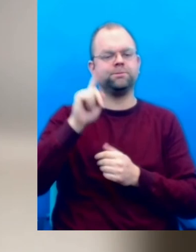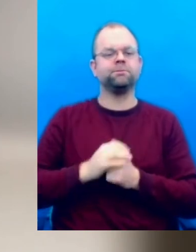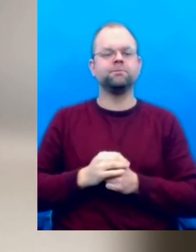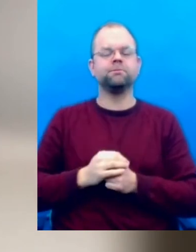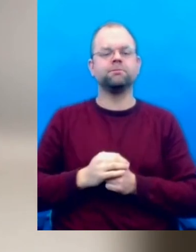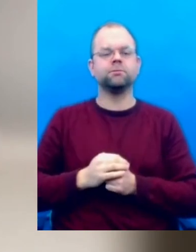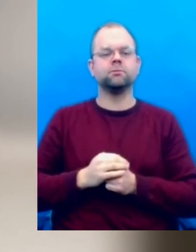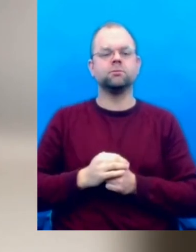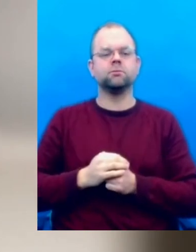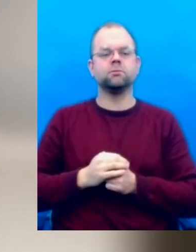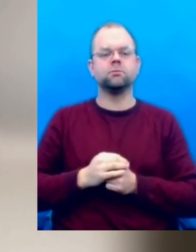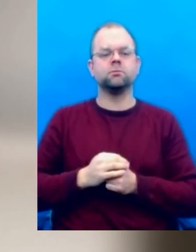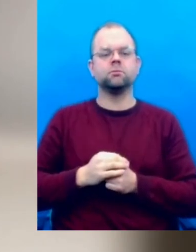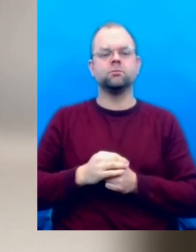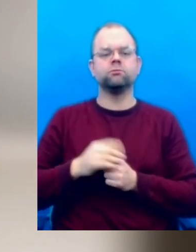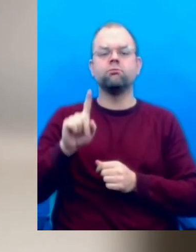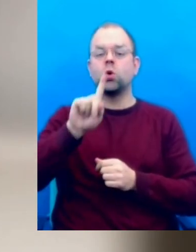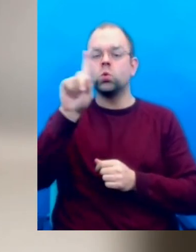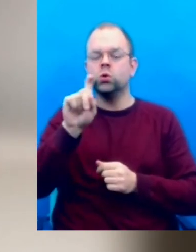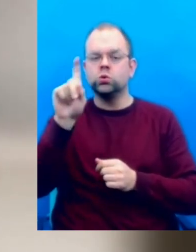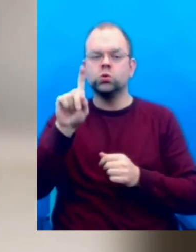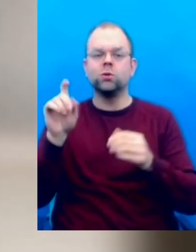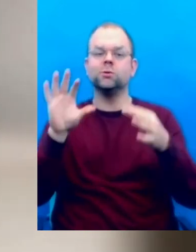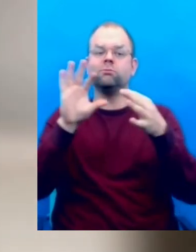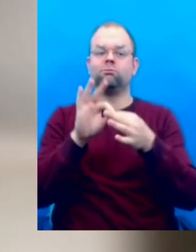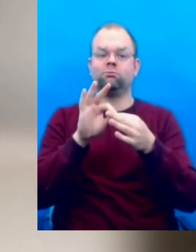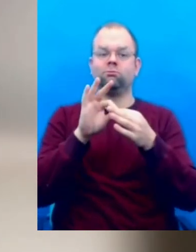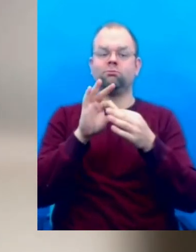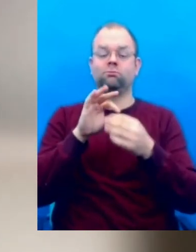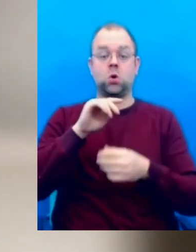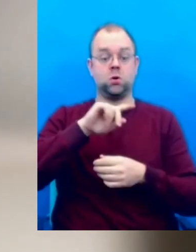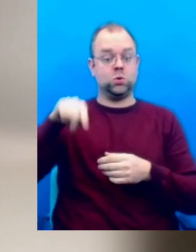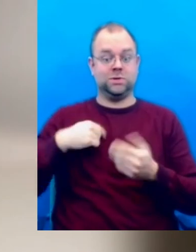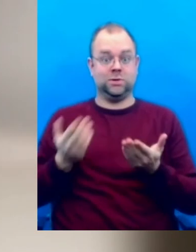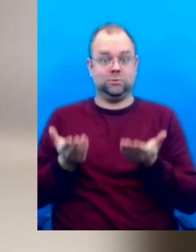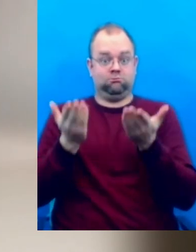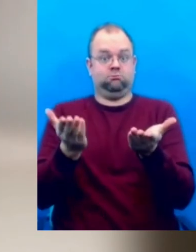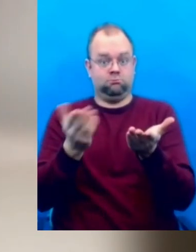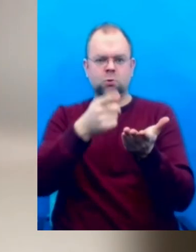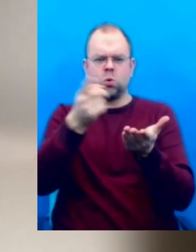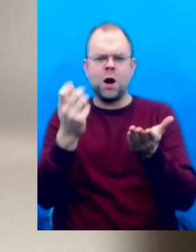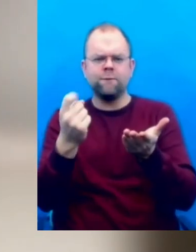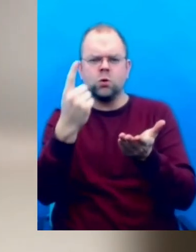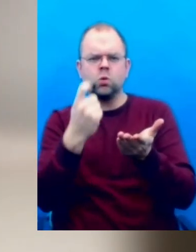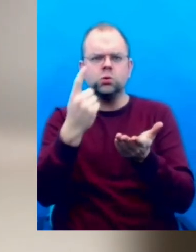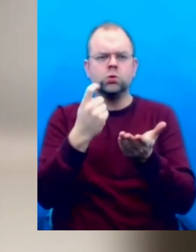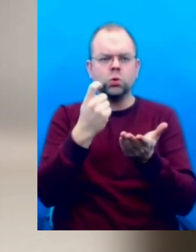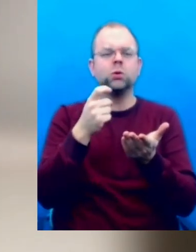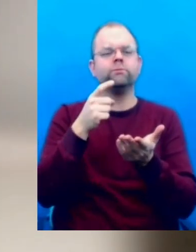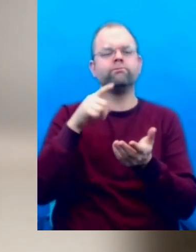what we offer. We will indeed have a Q&A session, a more detailed Q&A session.